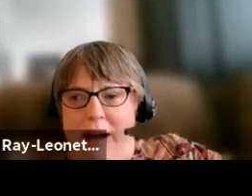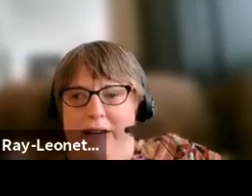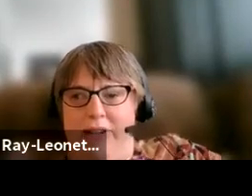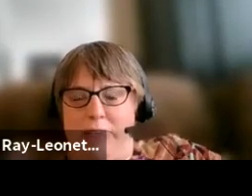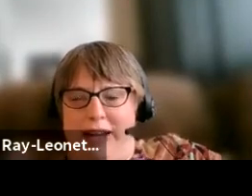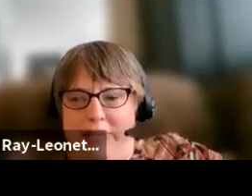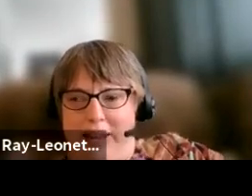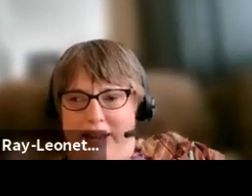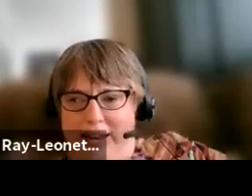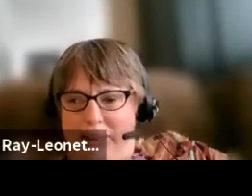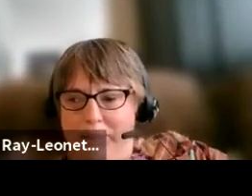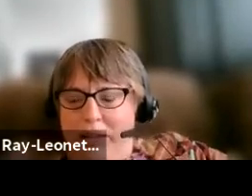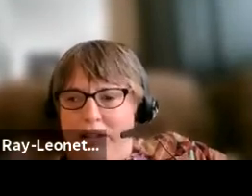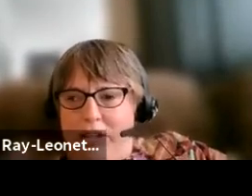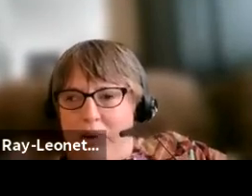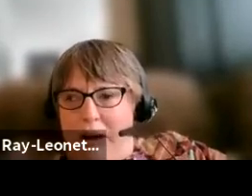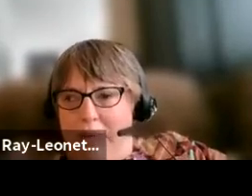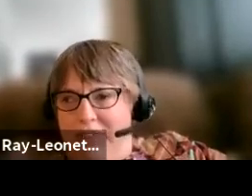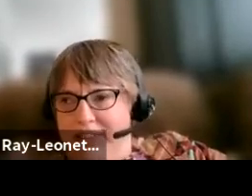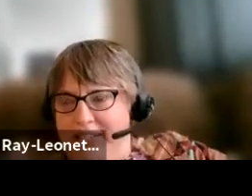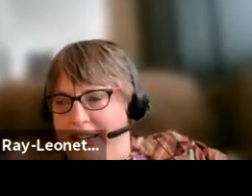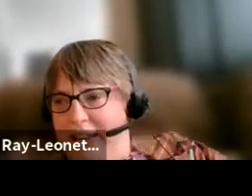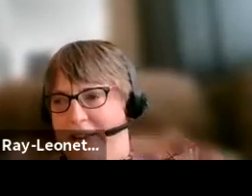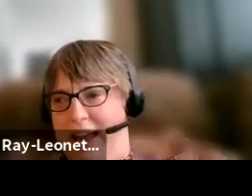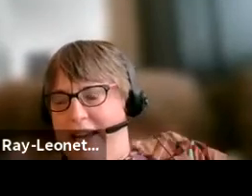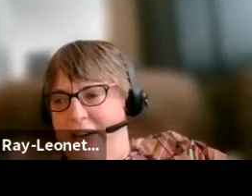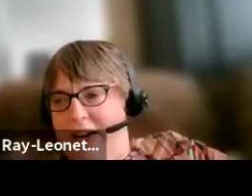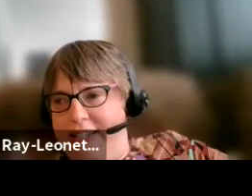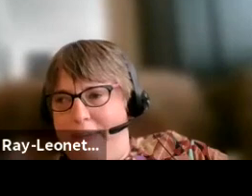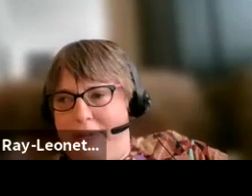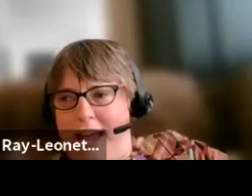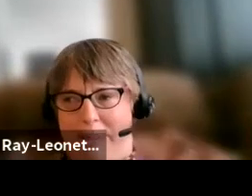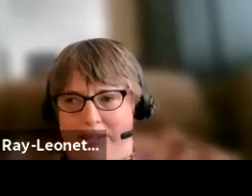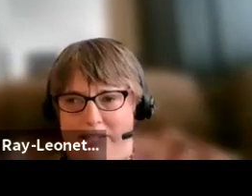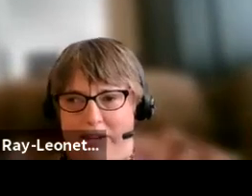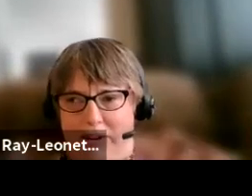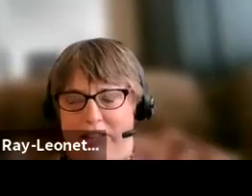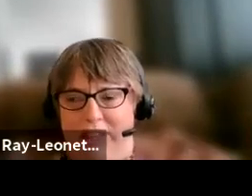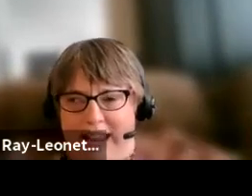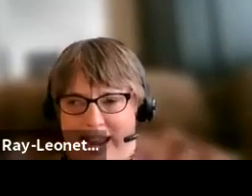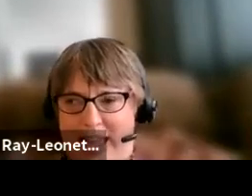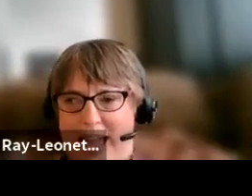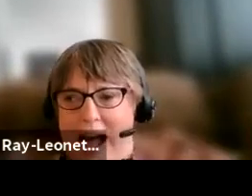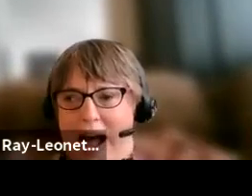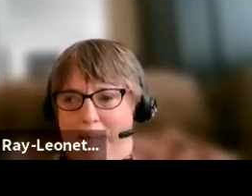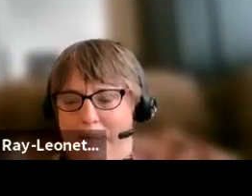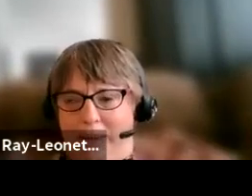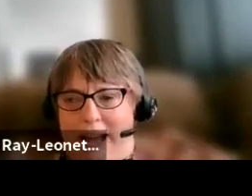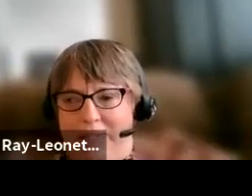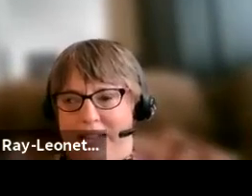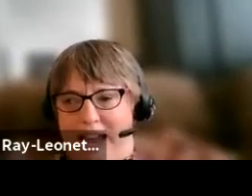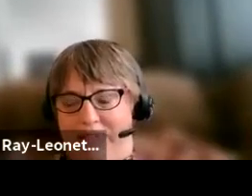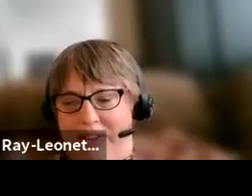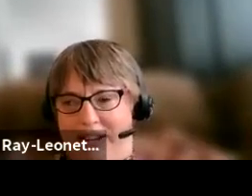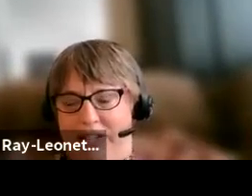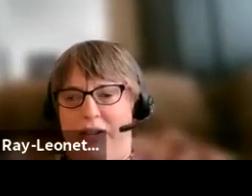statewide responsibility. So, while we're physically located on Temple's campus in North Philly, we